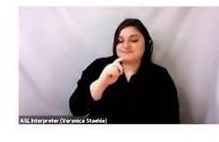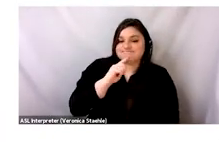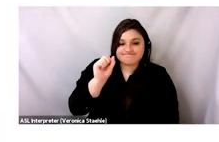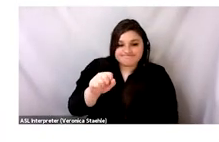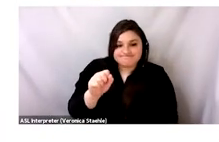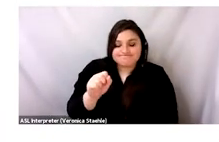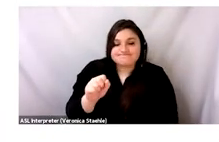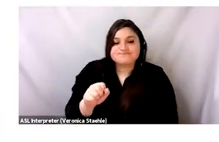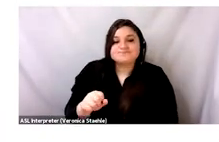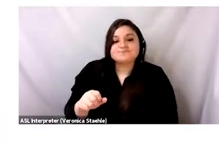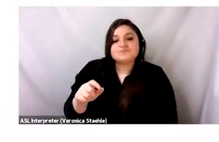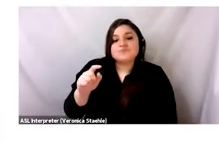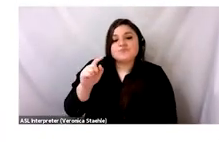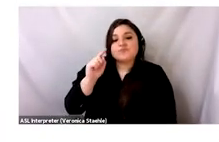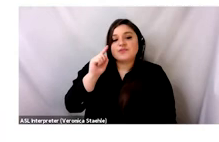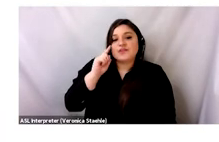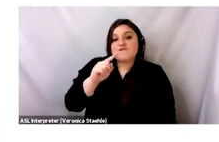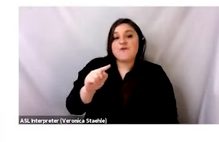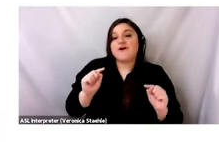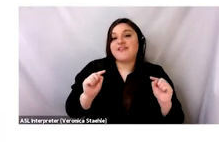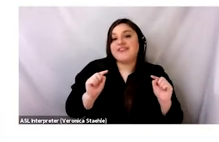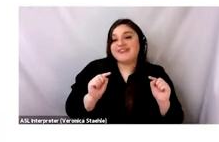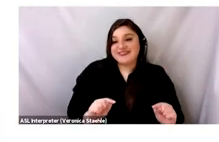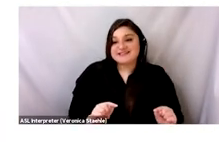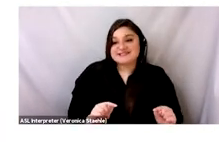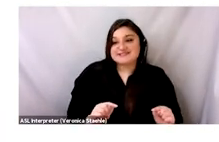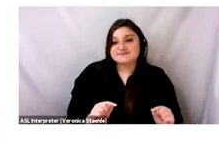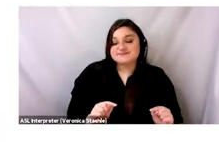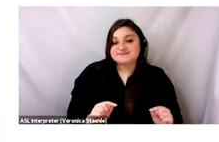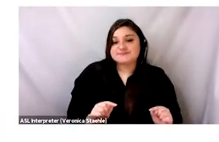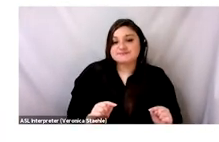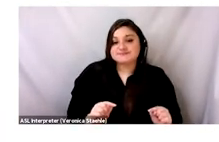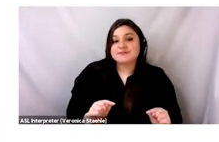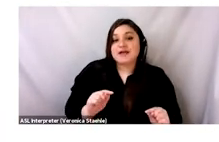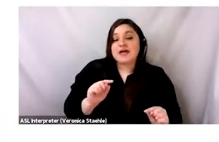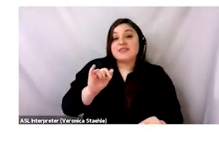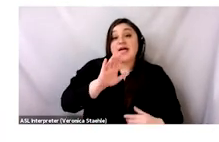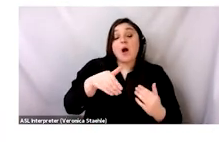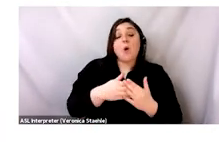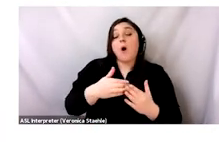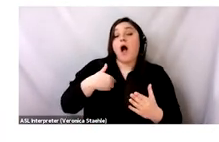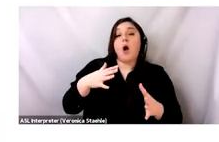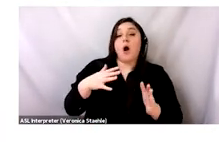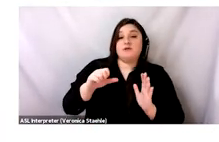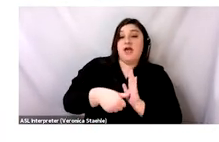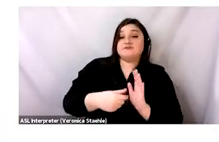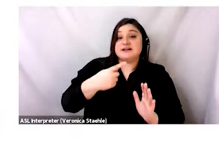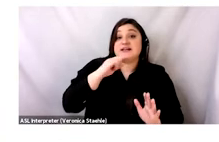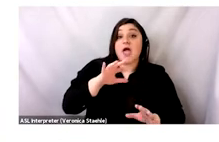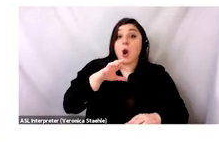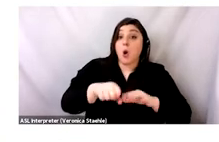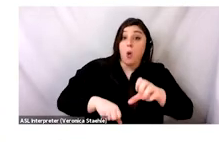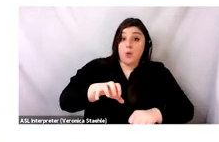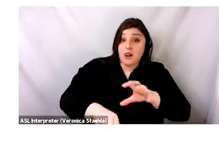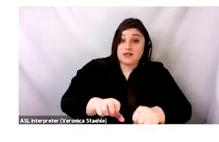Yeah, so one thing that I know when it comes to these things, as I said before, like the whole idea